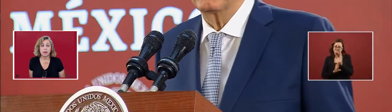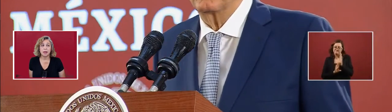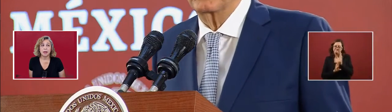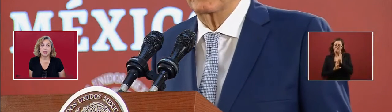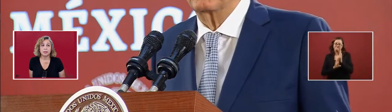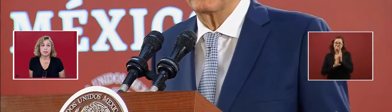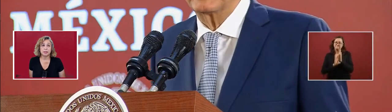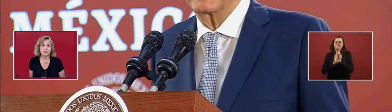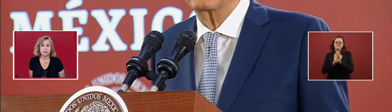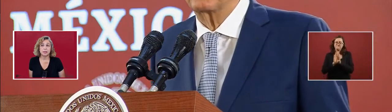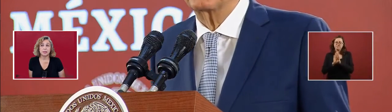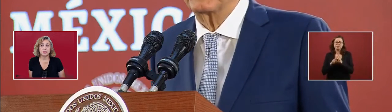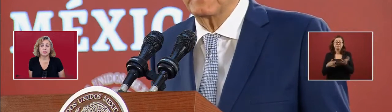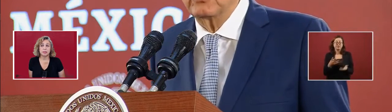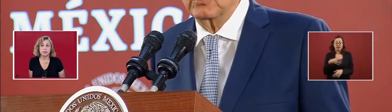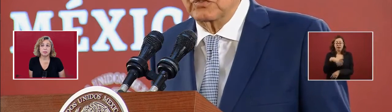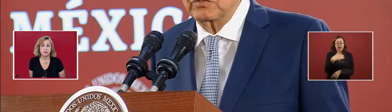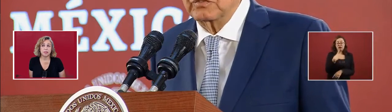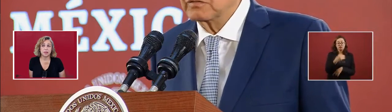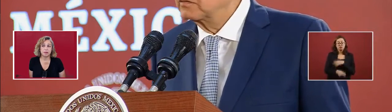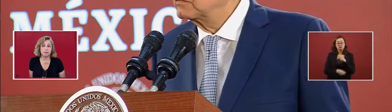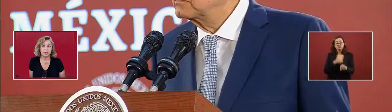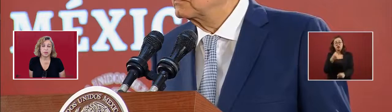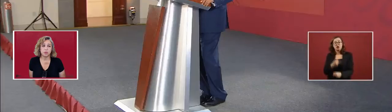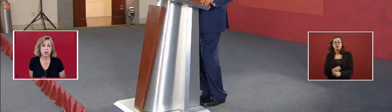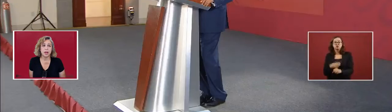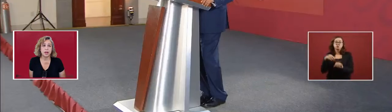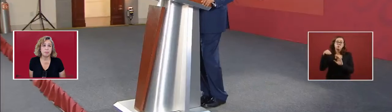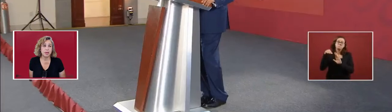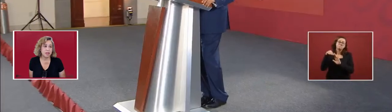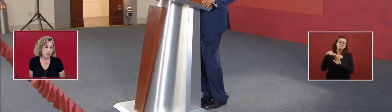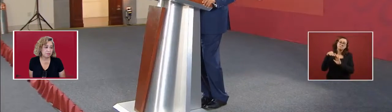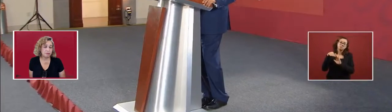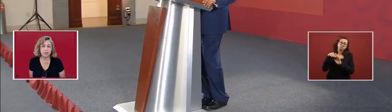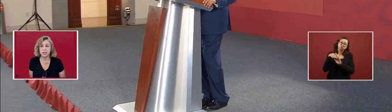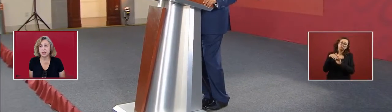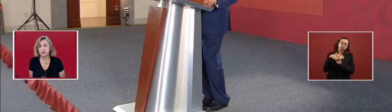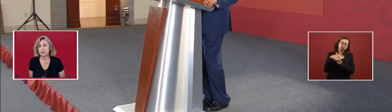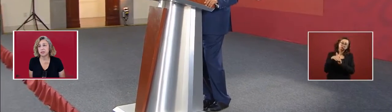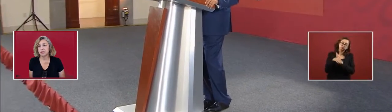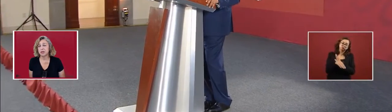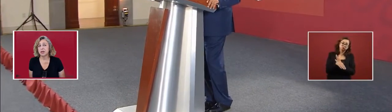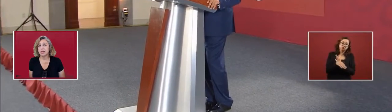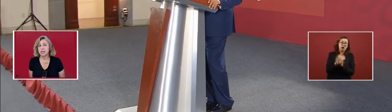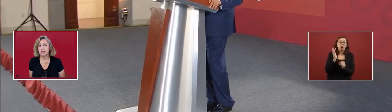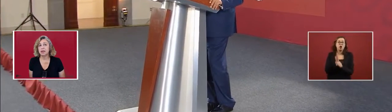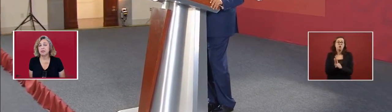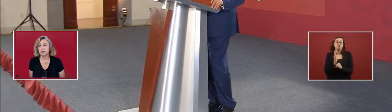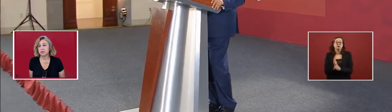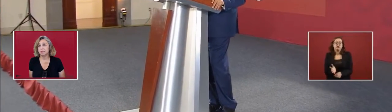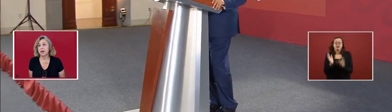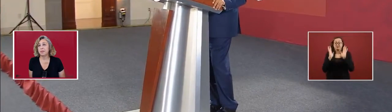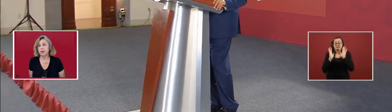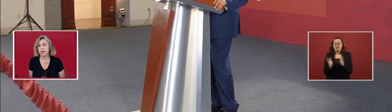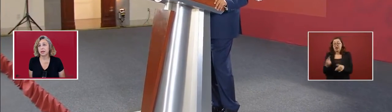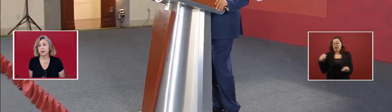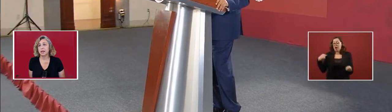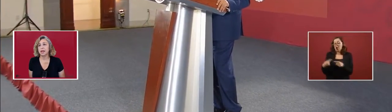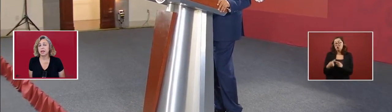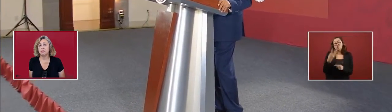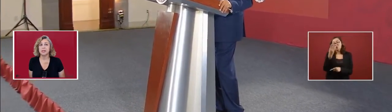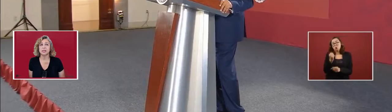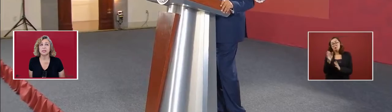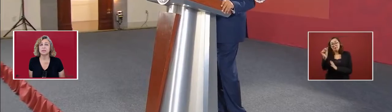Pemex, what had not been done in 14 years, is now happening